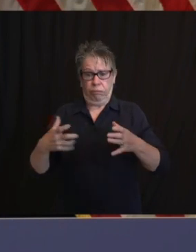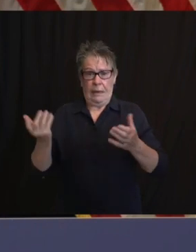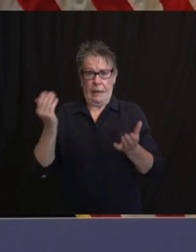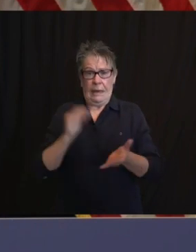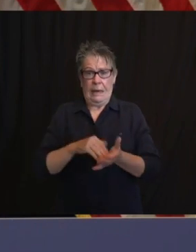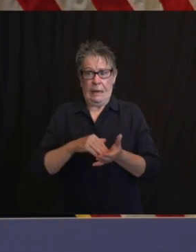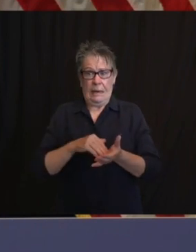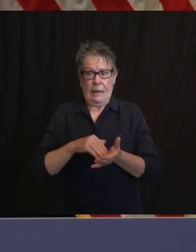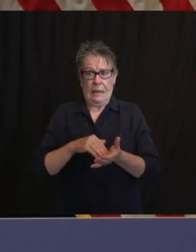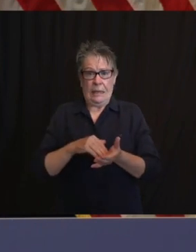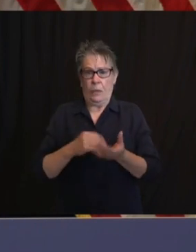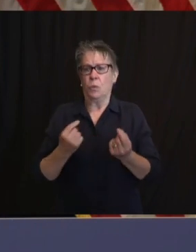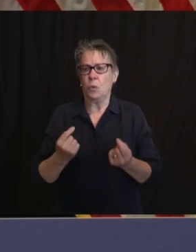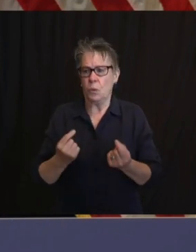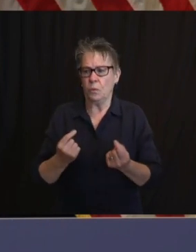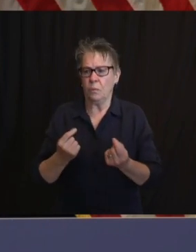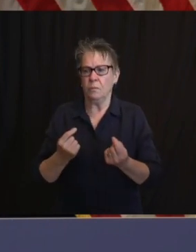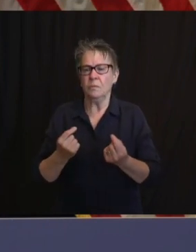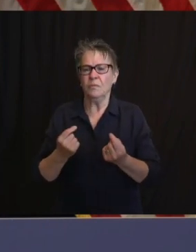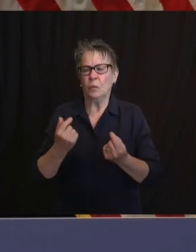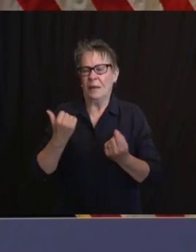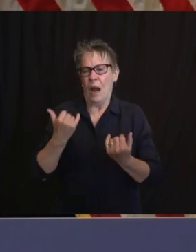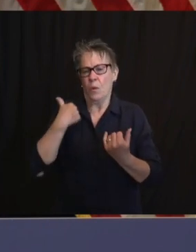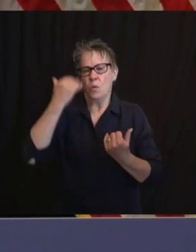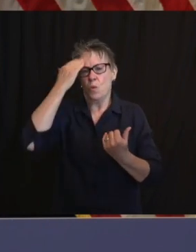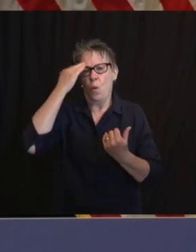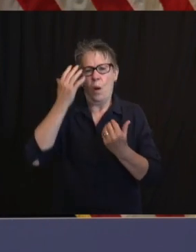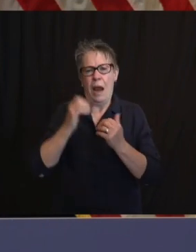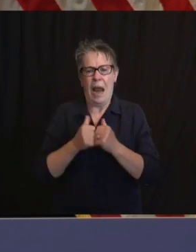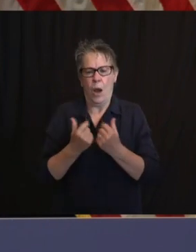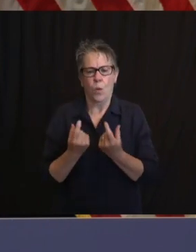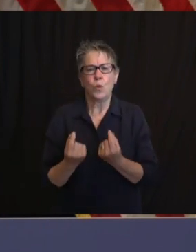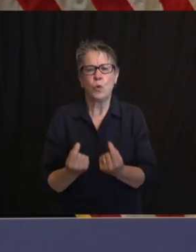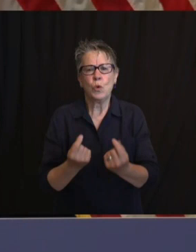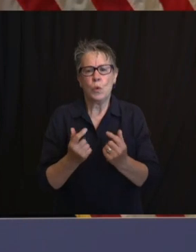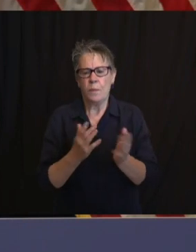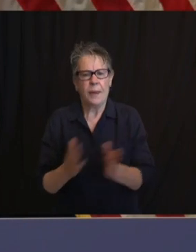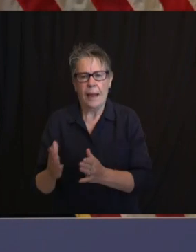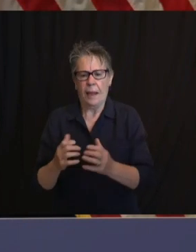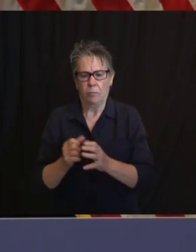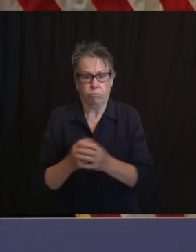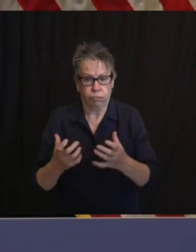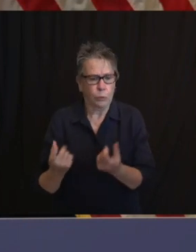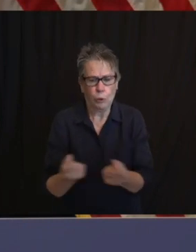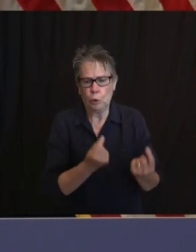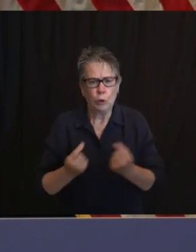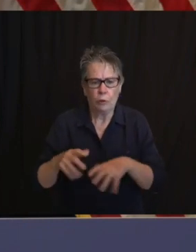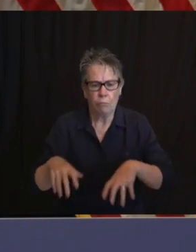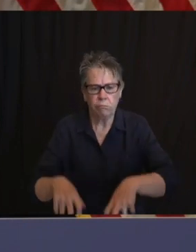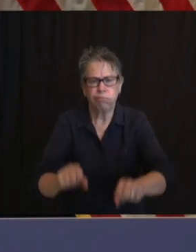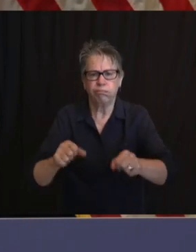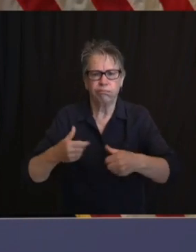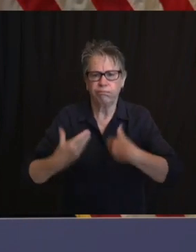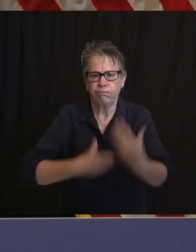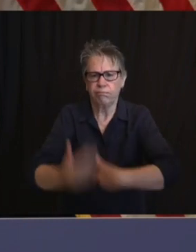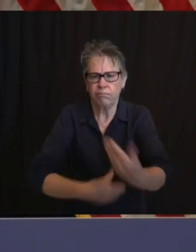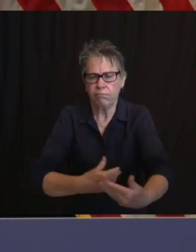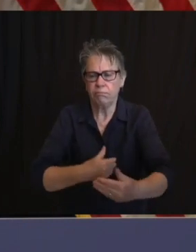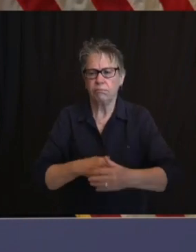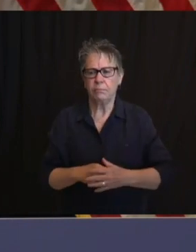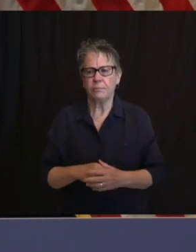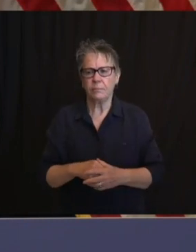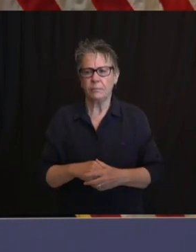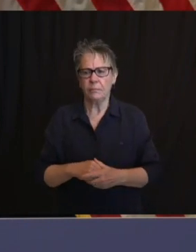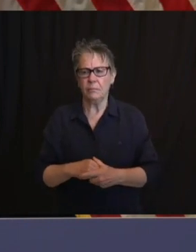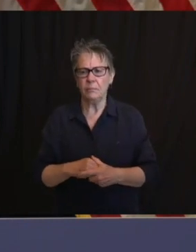what we need to do if it gets into the patients get into the health care system. So we need capacities in there. And you've seen a chart we've started to show the past few